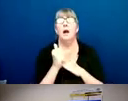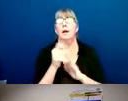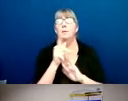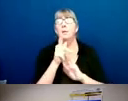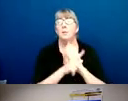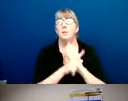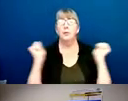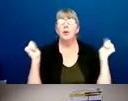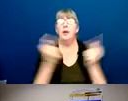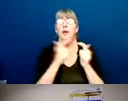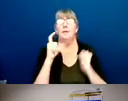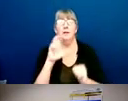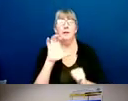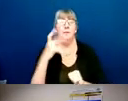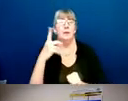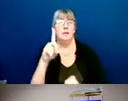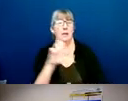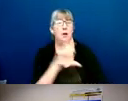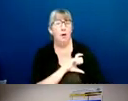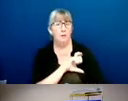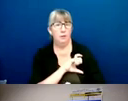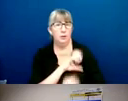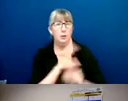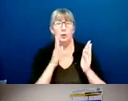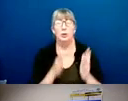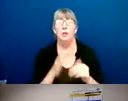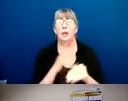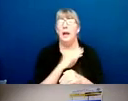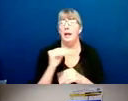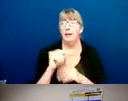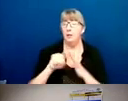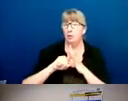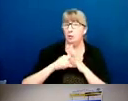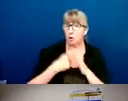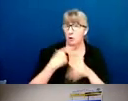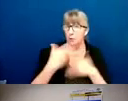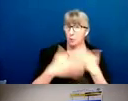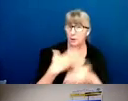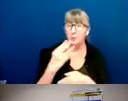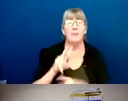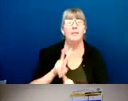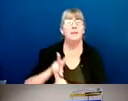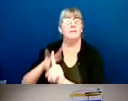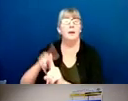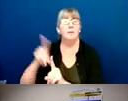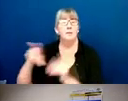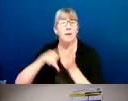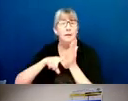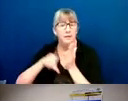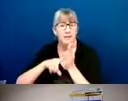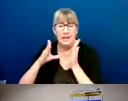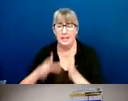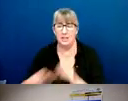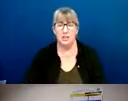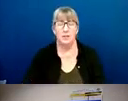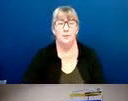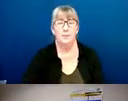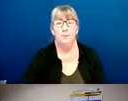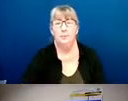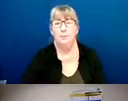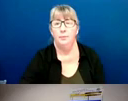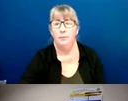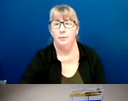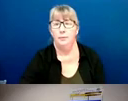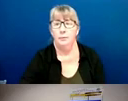the start of the complaint process, and the assignment of the investigation. CPD's entire complaint and